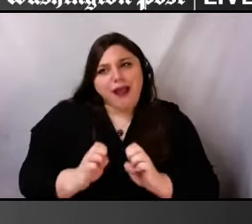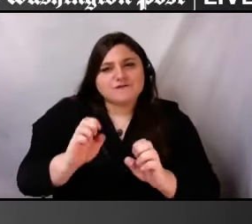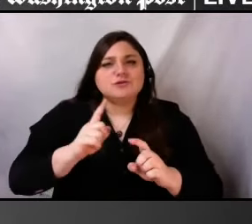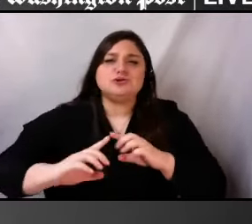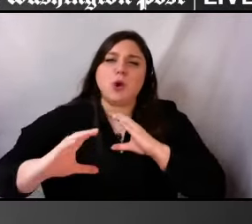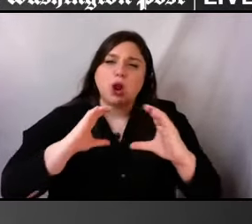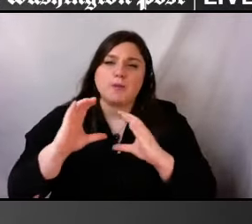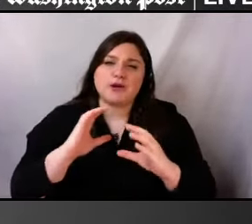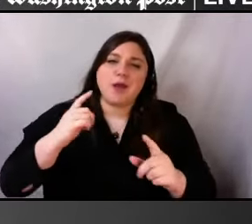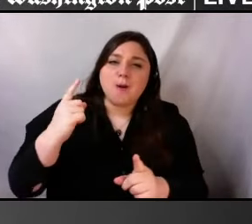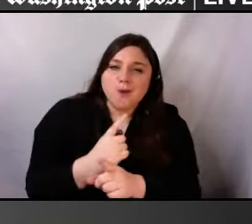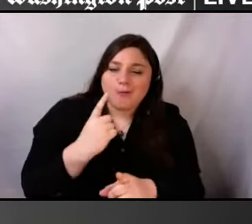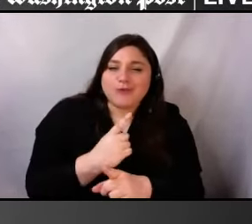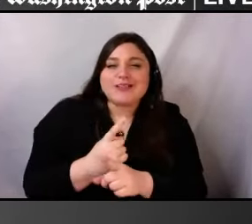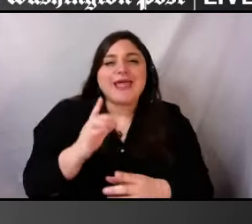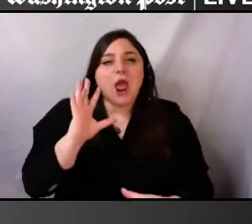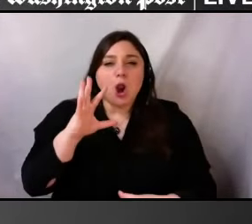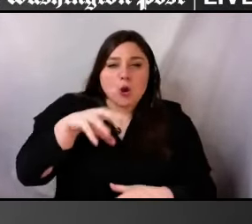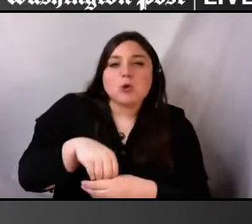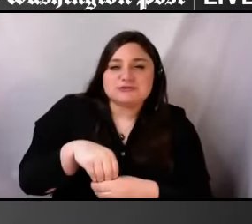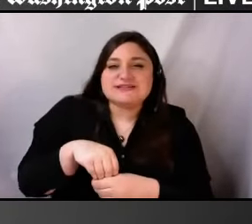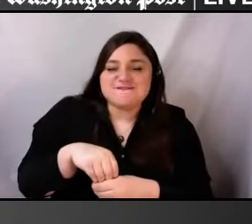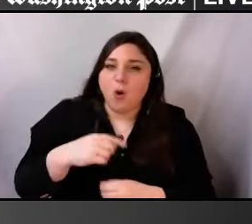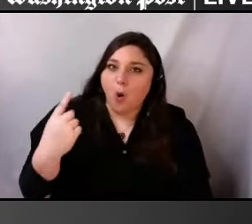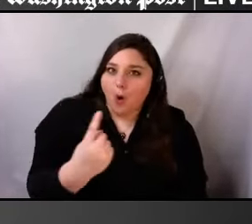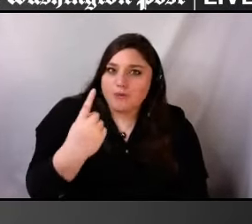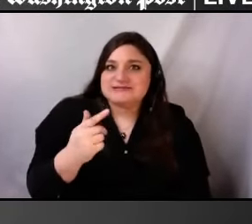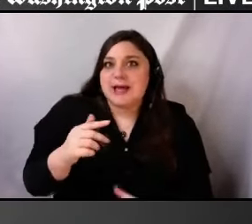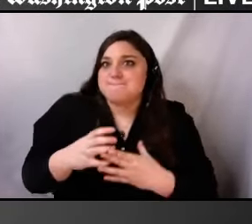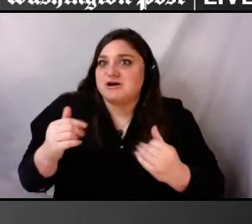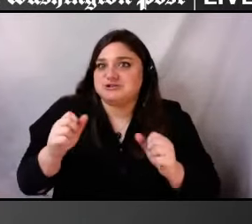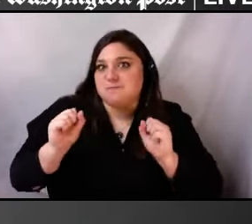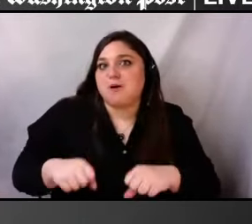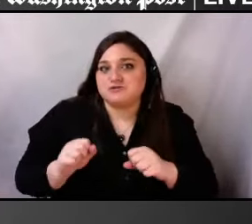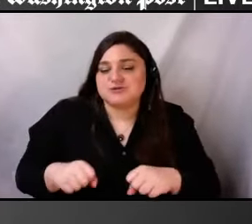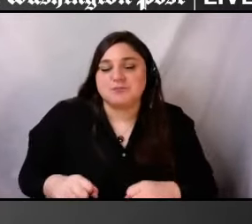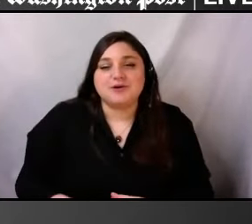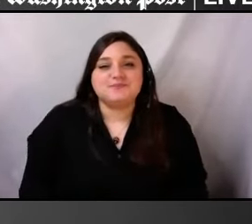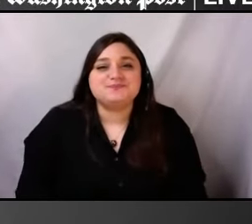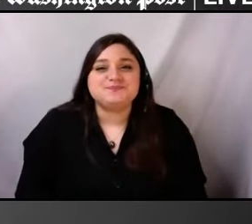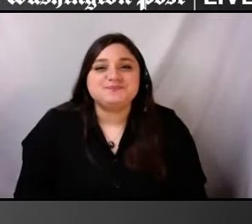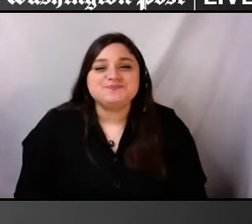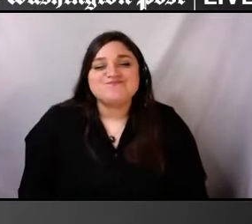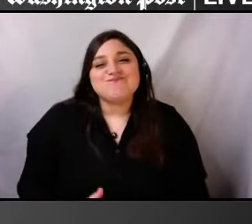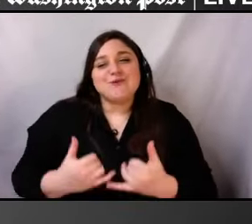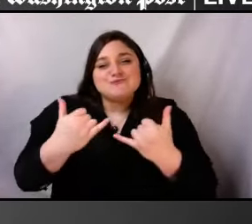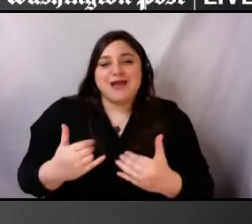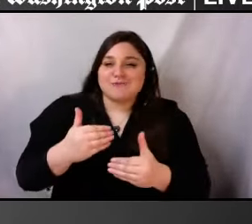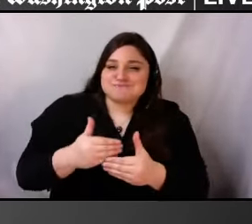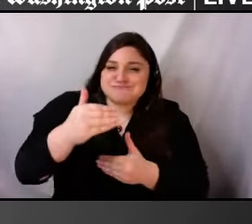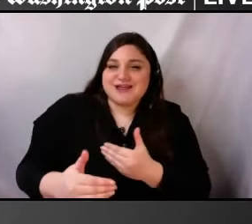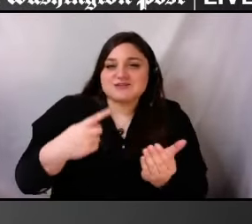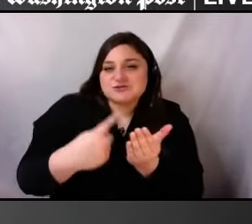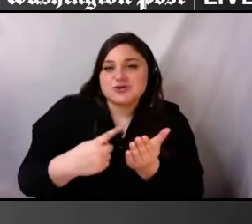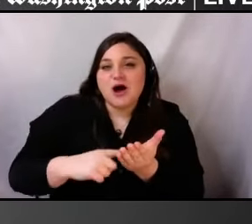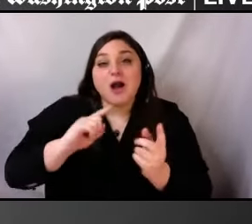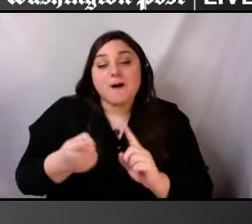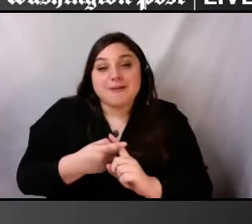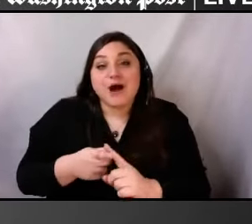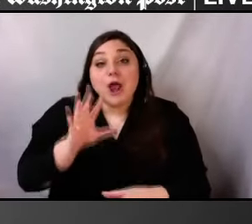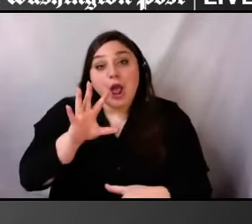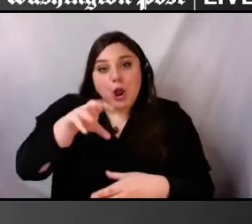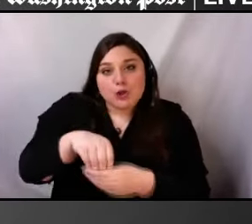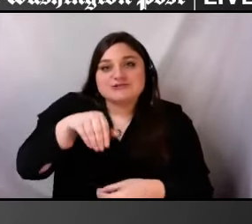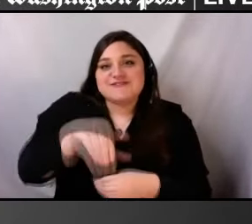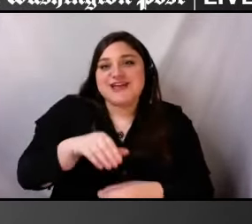possible, which brings me to a question about inclusivity in the media. Andrea, maybe you can pick up and talk to